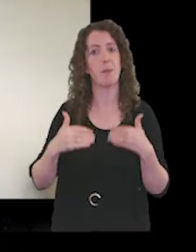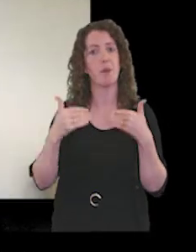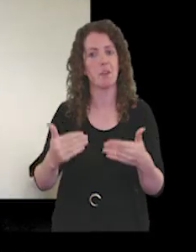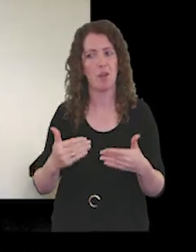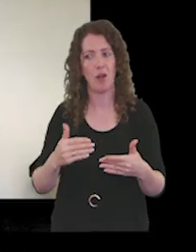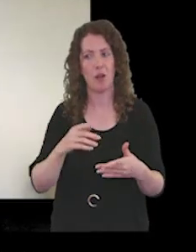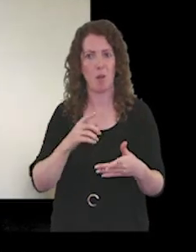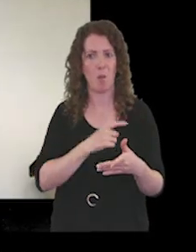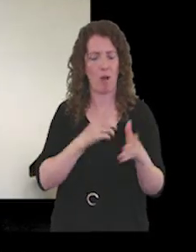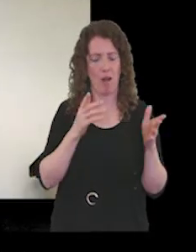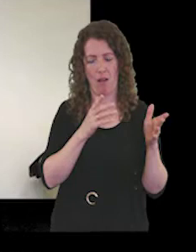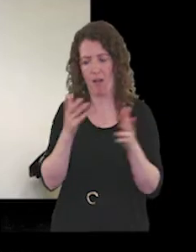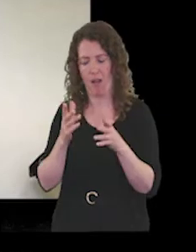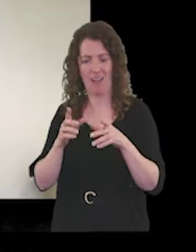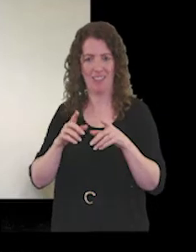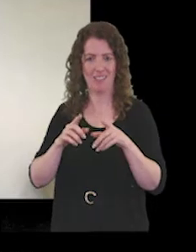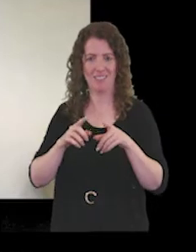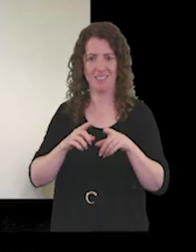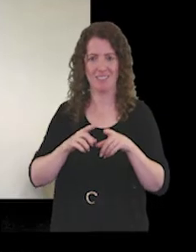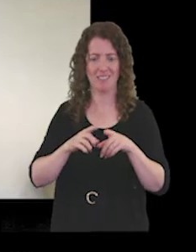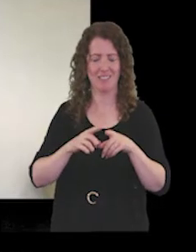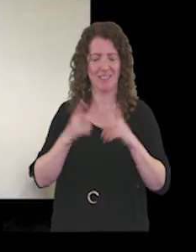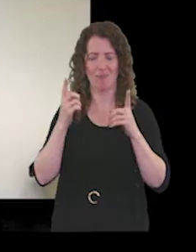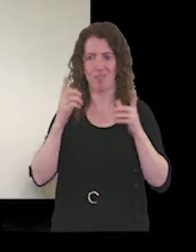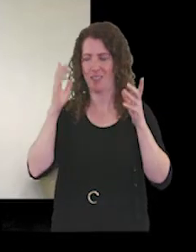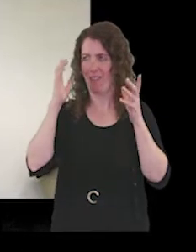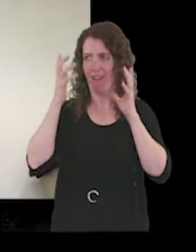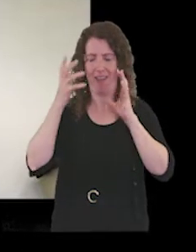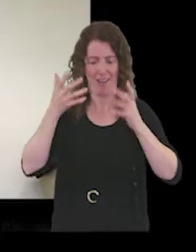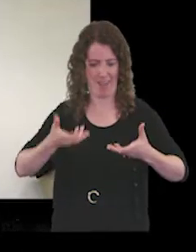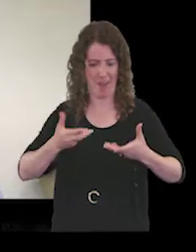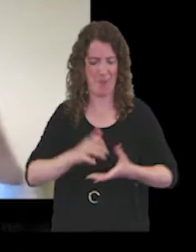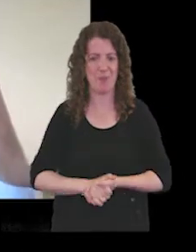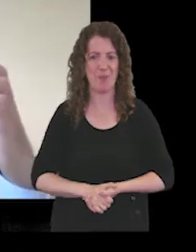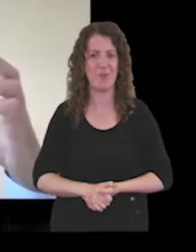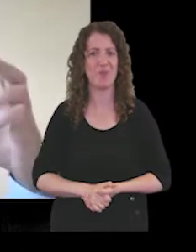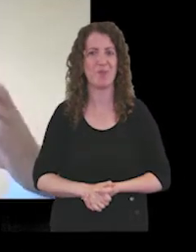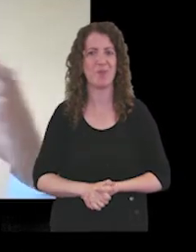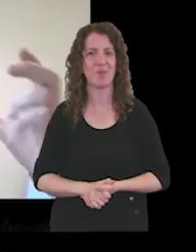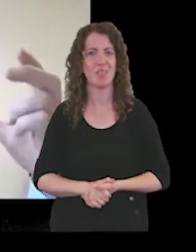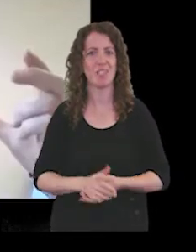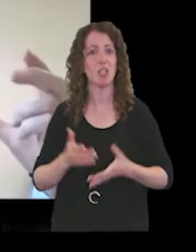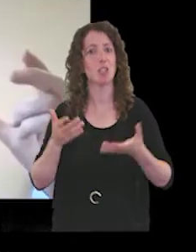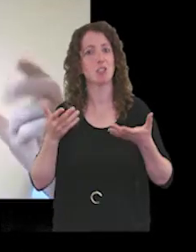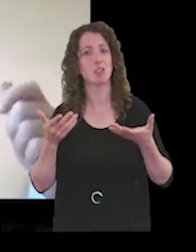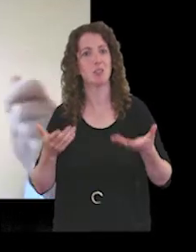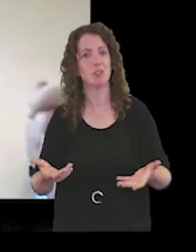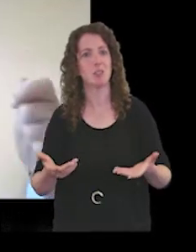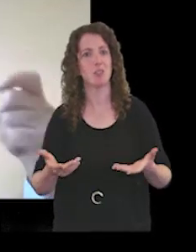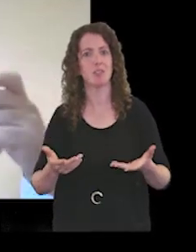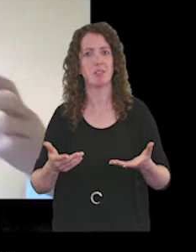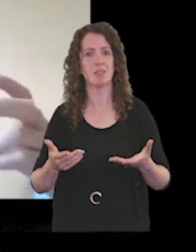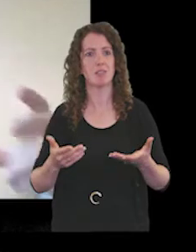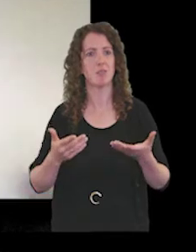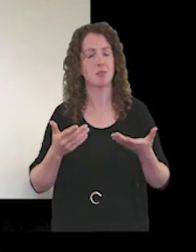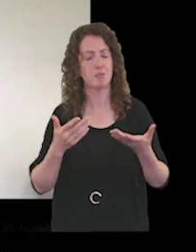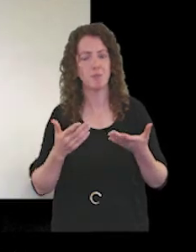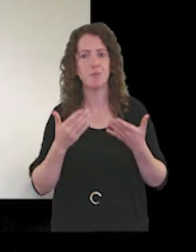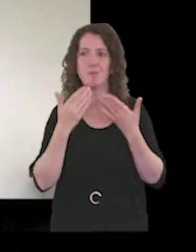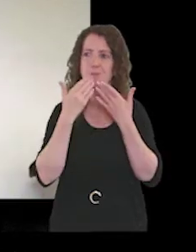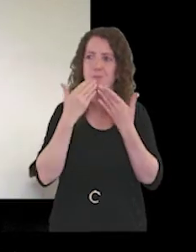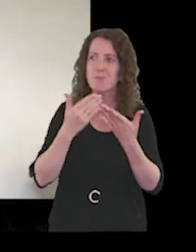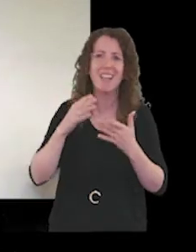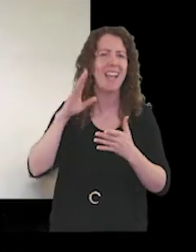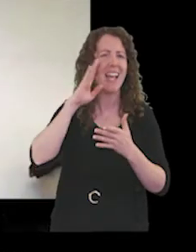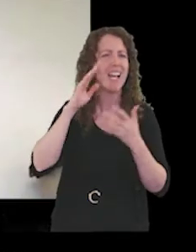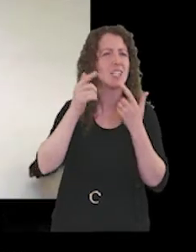have to shift into a bit of a different space after that thank you um just to just acknowledge thank you hearing about so many great